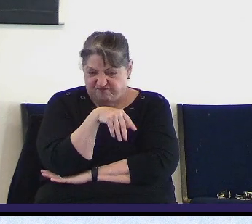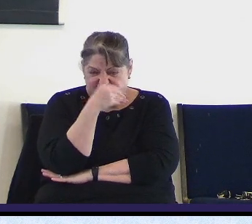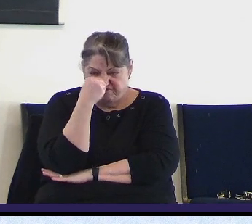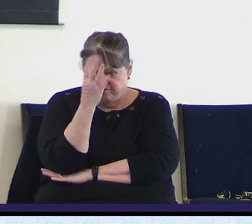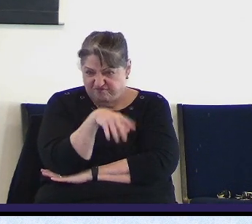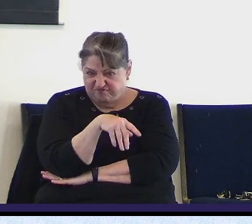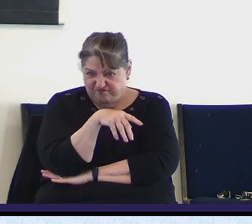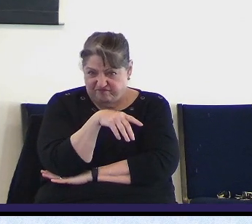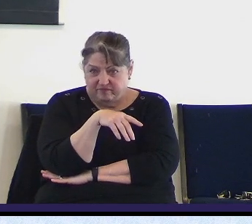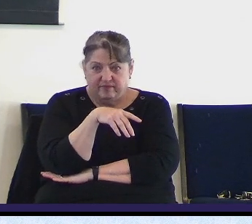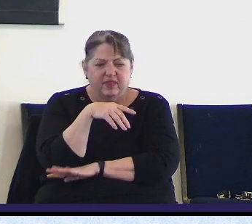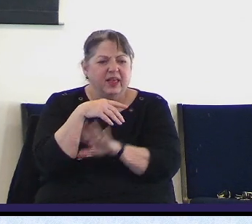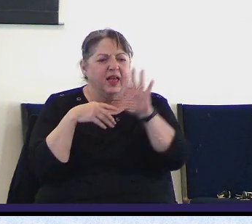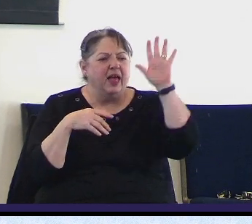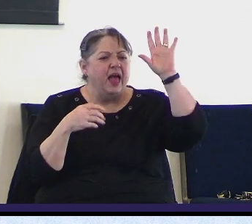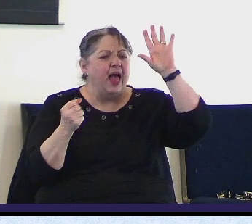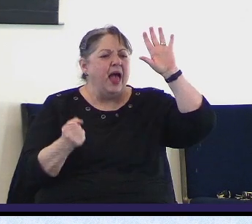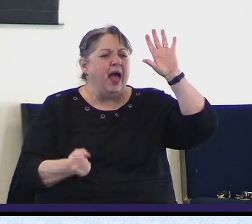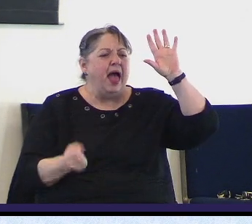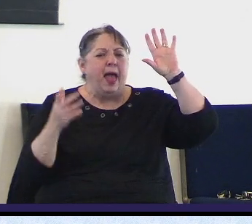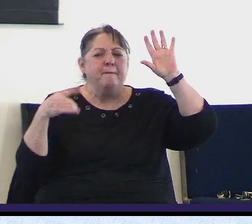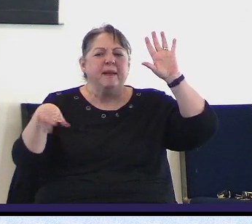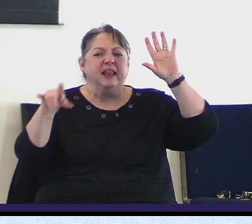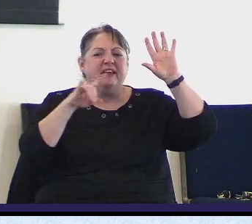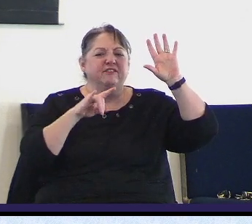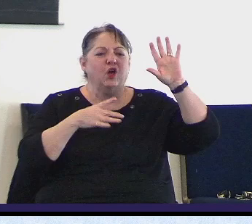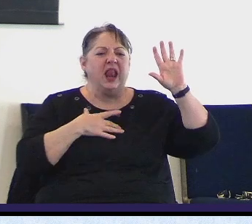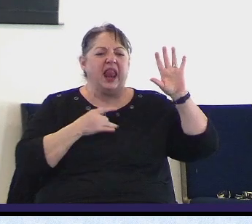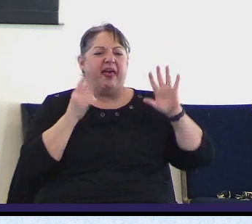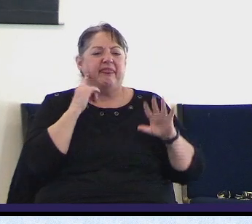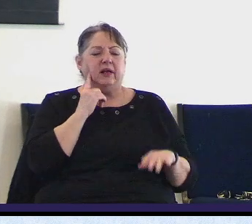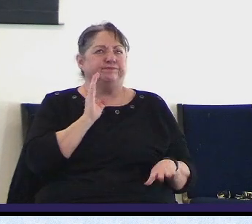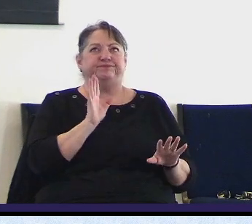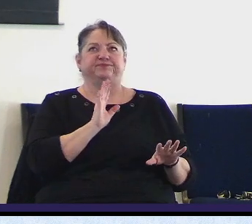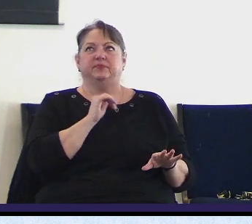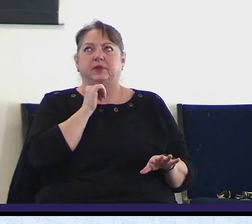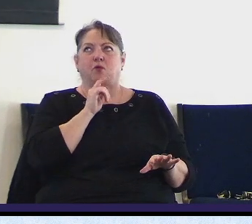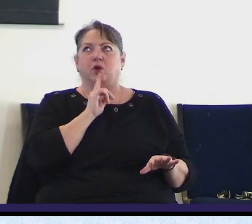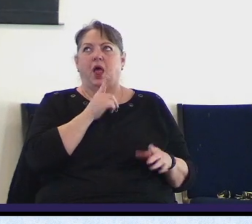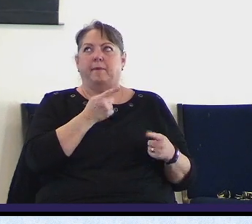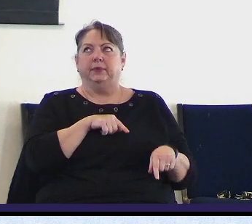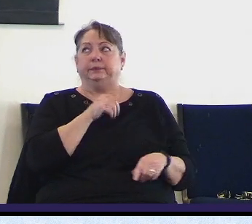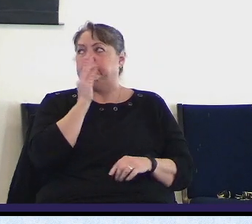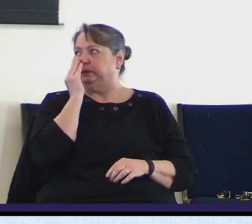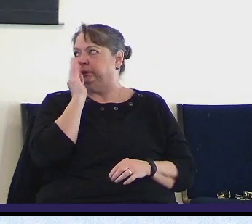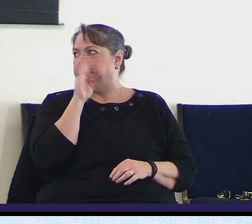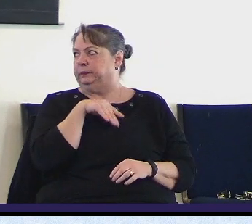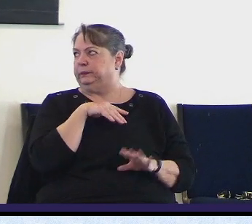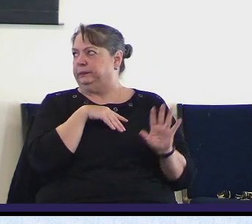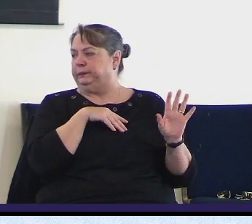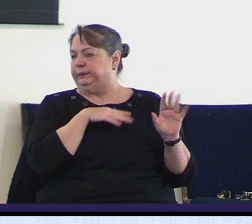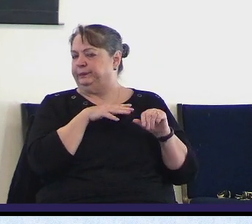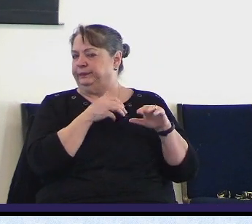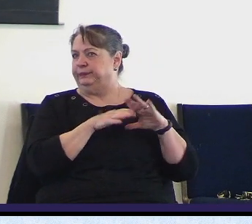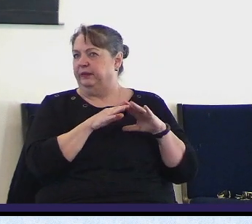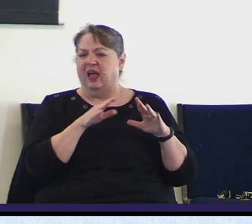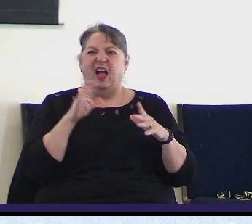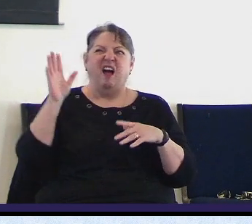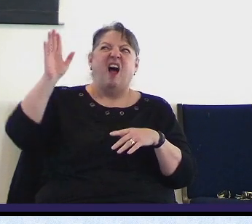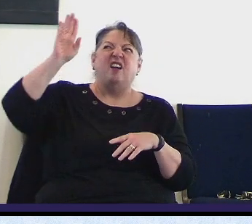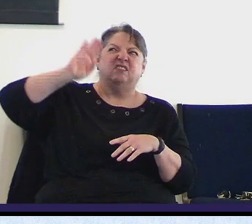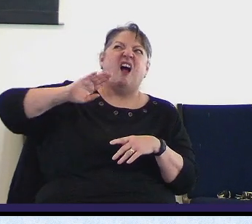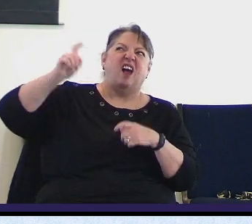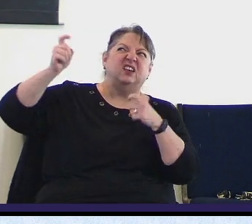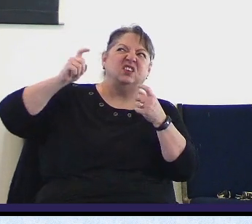hand. How many of you are acting like it's not happening? Don't raise your hand please. Or as if it's okay God's in control so we don't